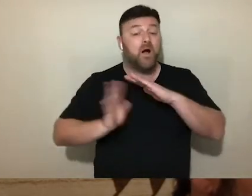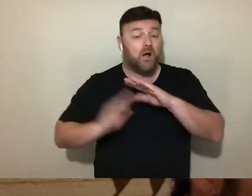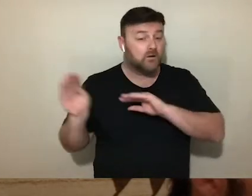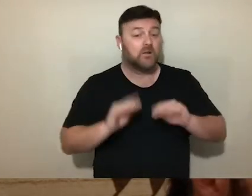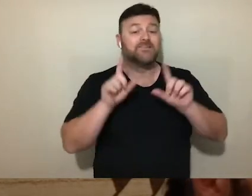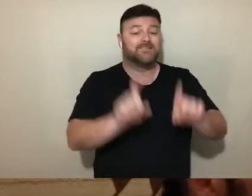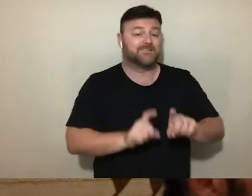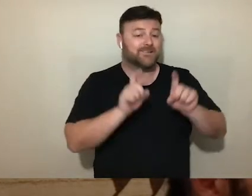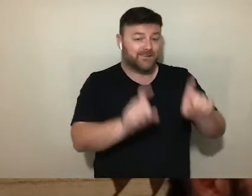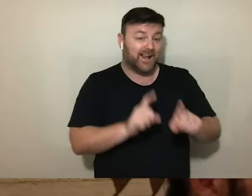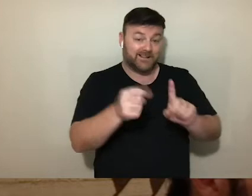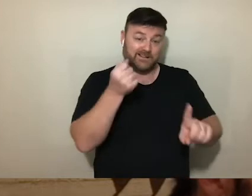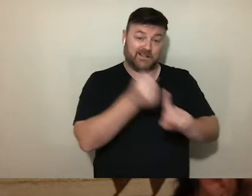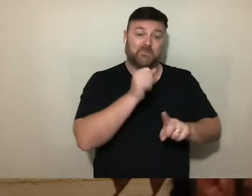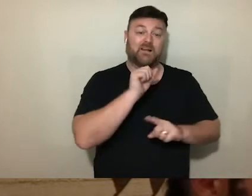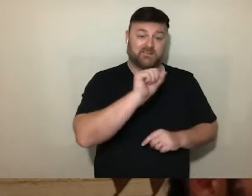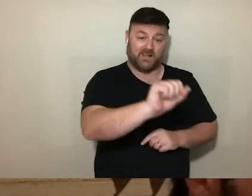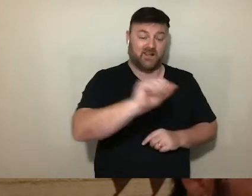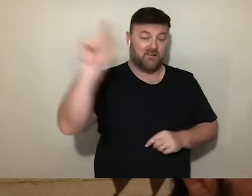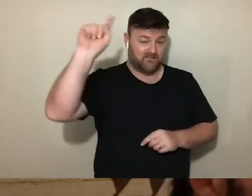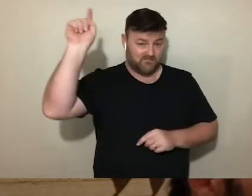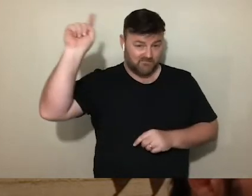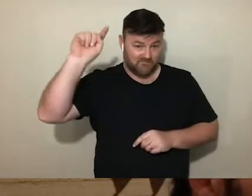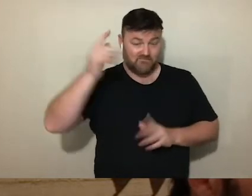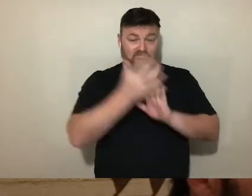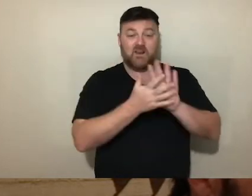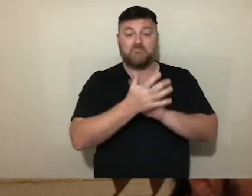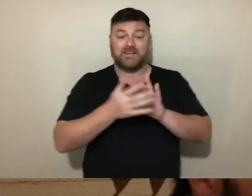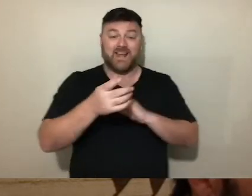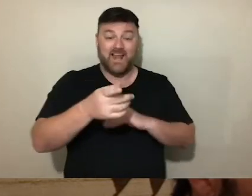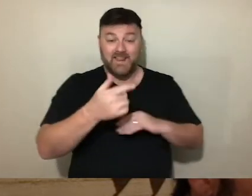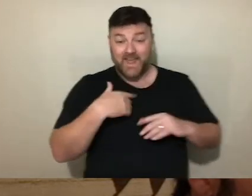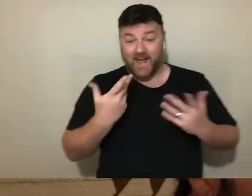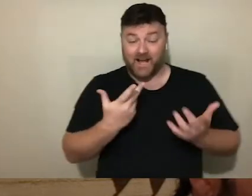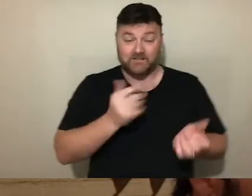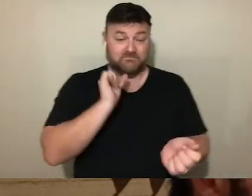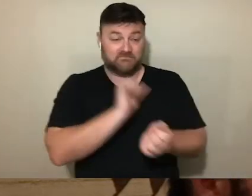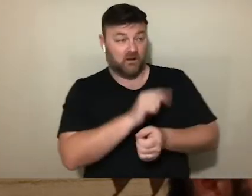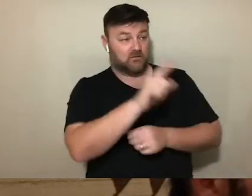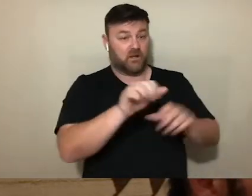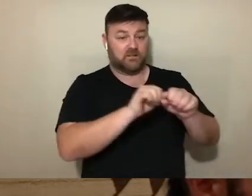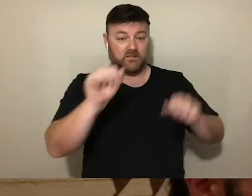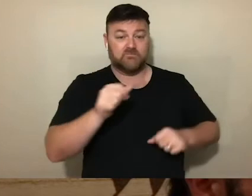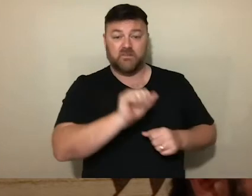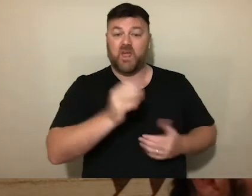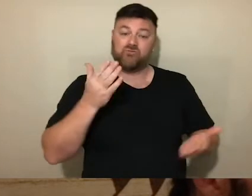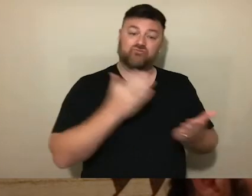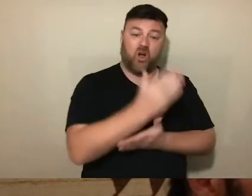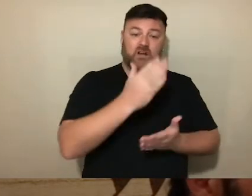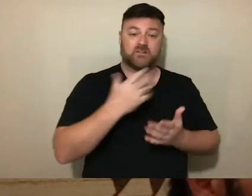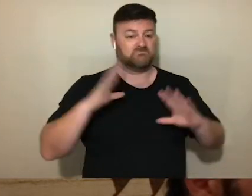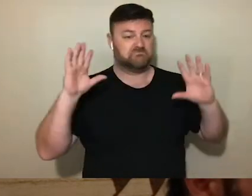determinative impact on their present. By finding themselves confined into a system in which their rights are relatively suspended,